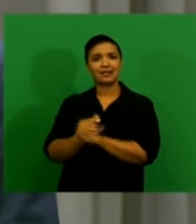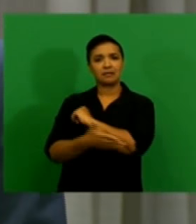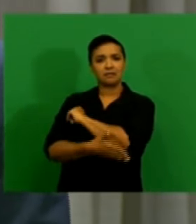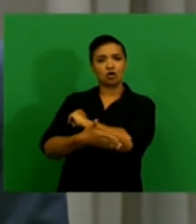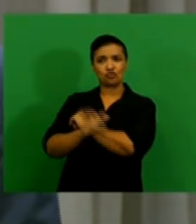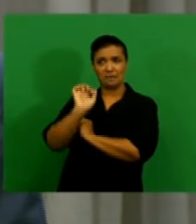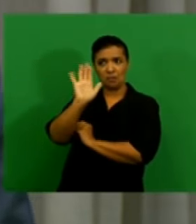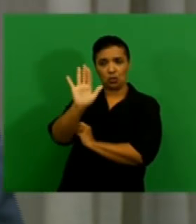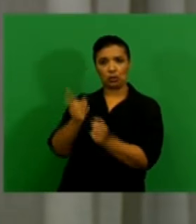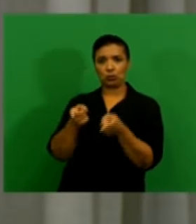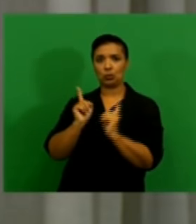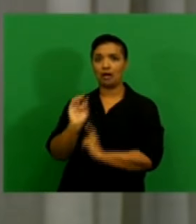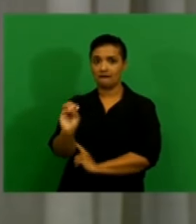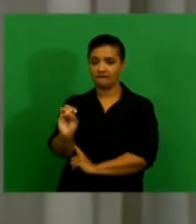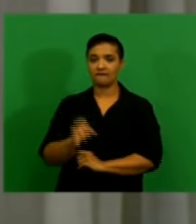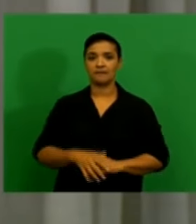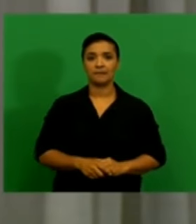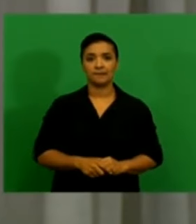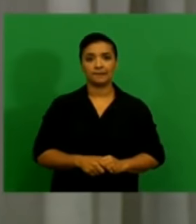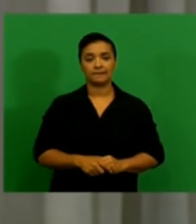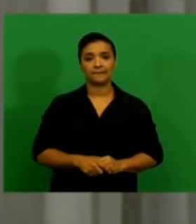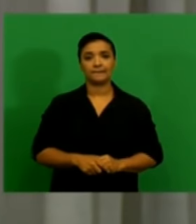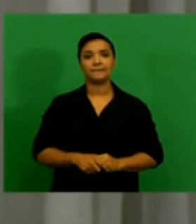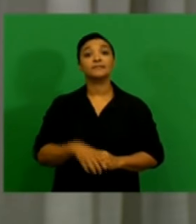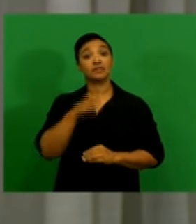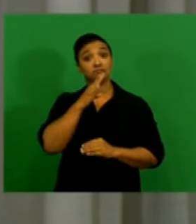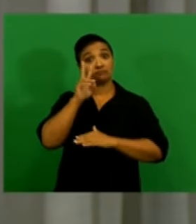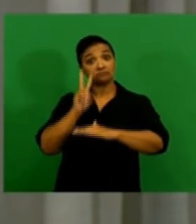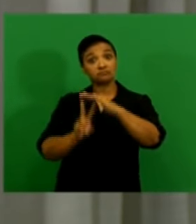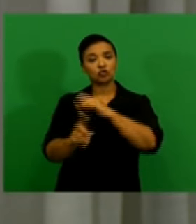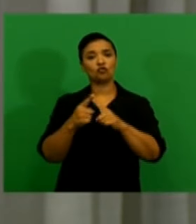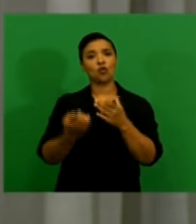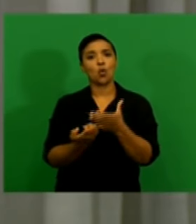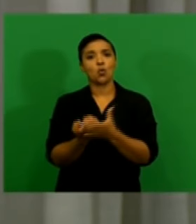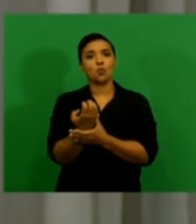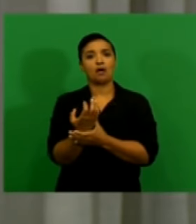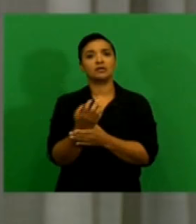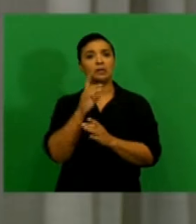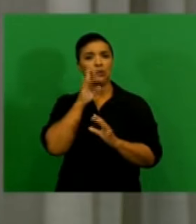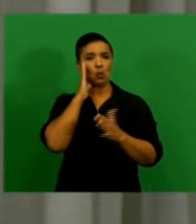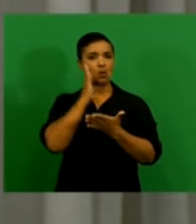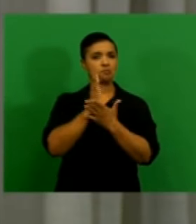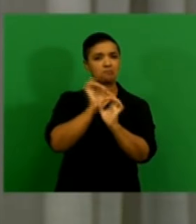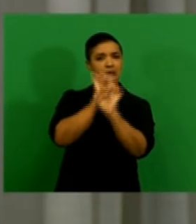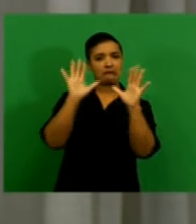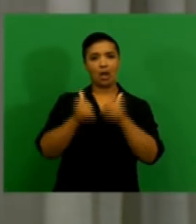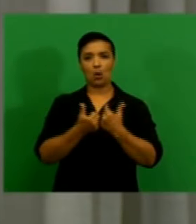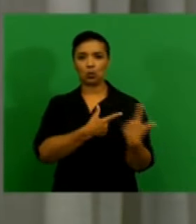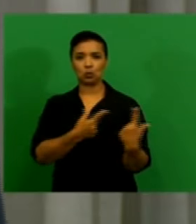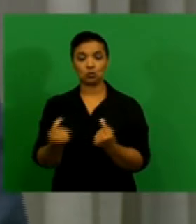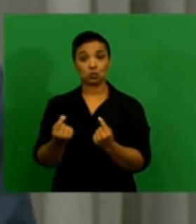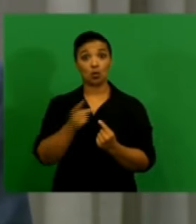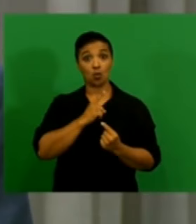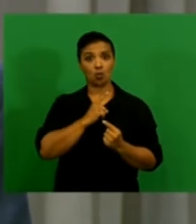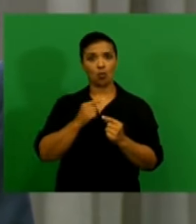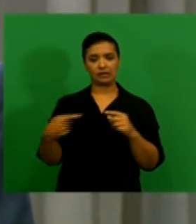prospects for the Italian economy. The outlook for emerging markets is also unclear, given conflicting